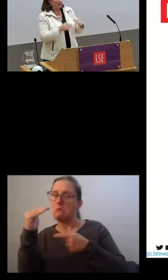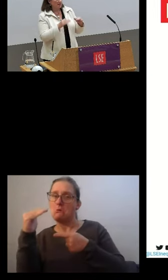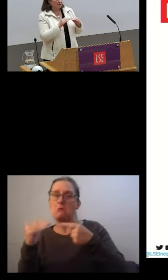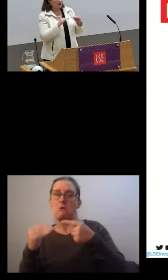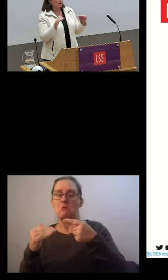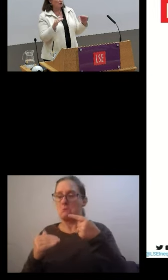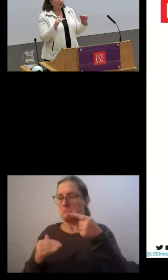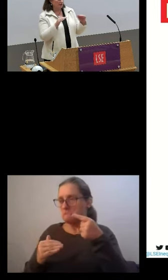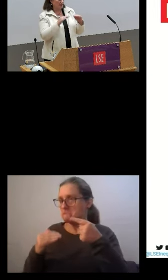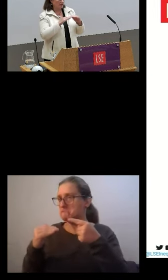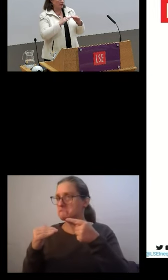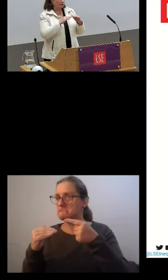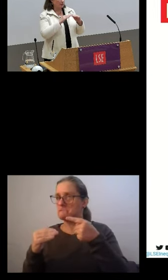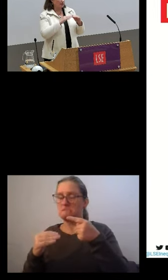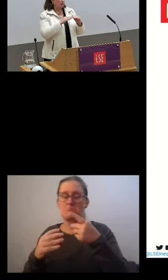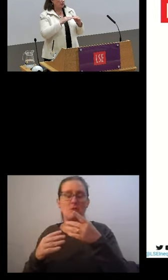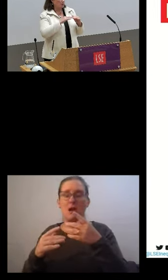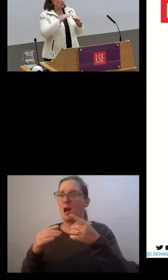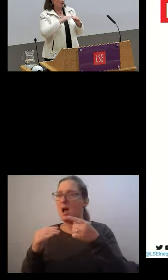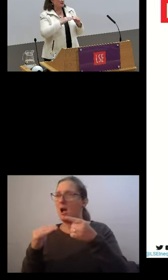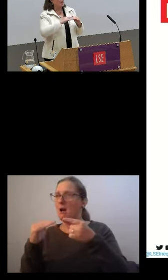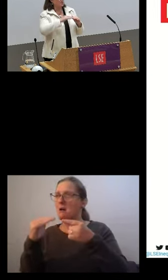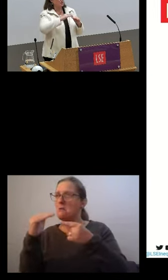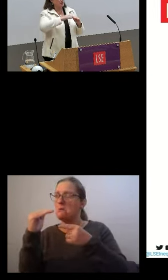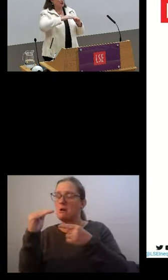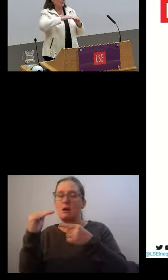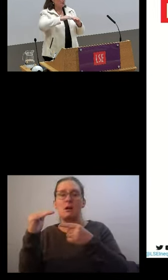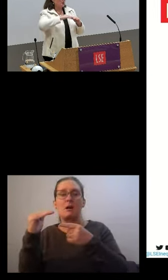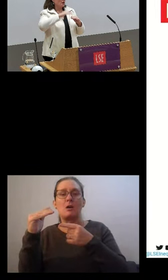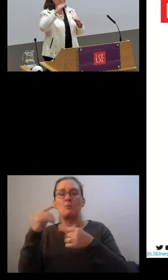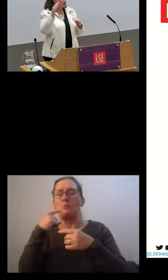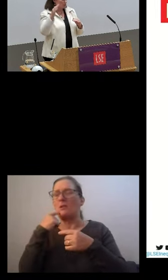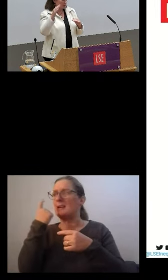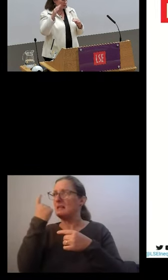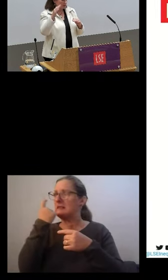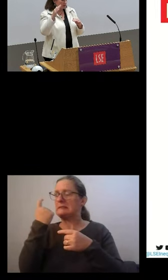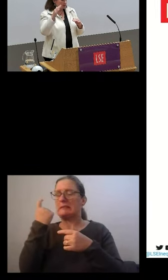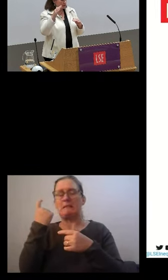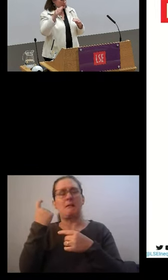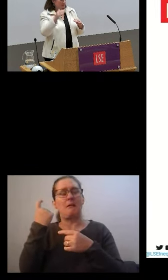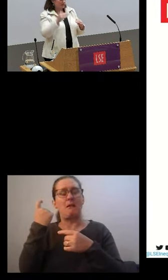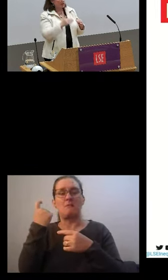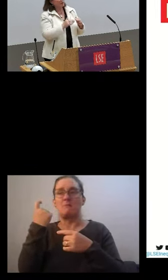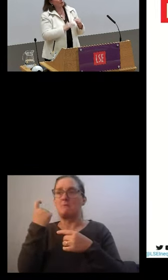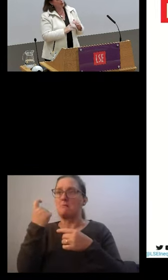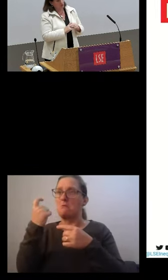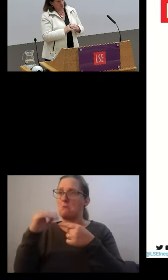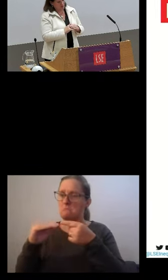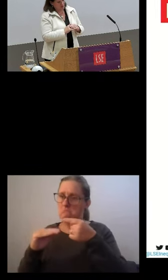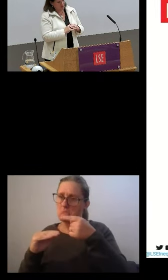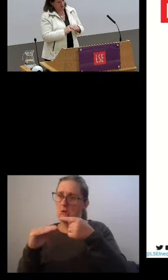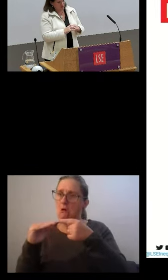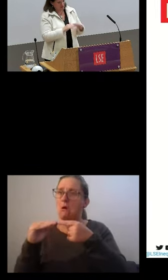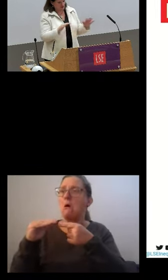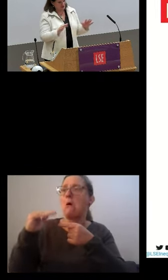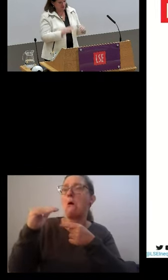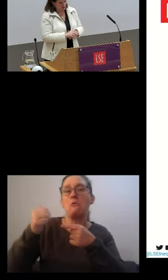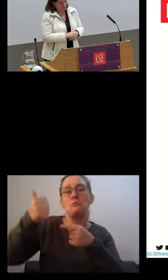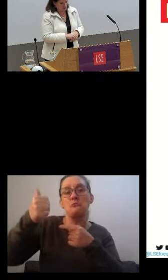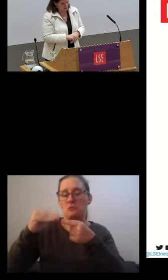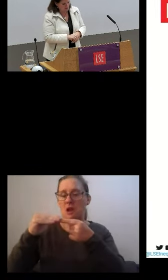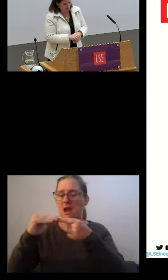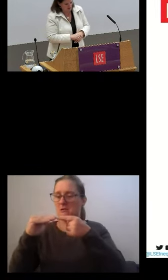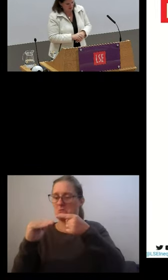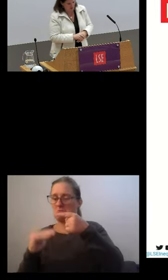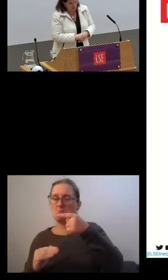is the cut-off line between what we would consider to be a good employment condition and a poor employment condition. So I'll